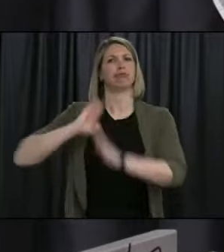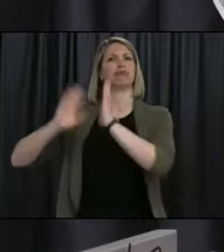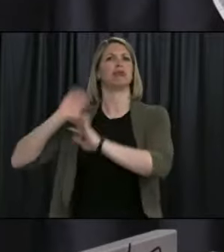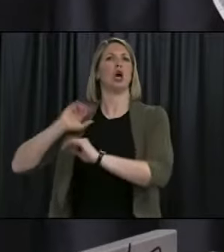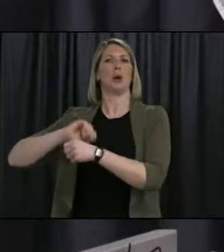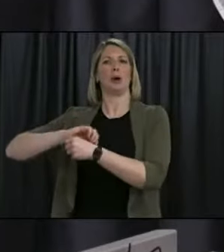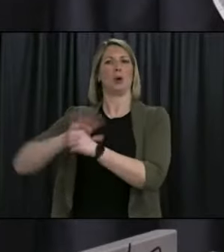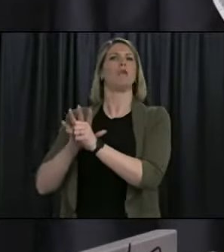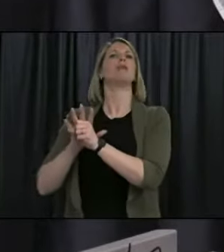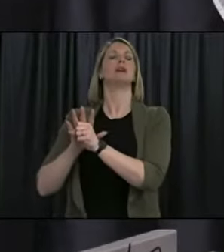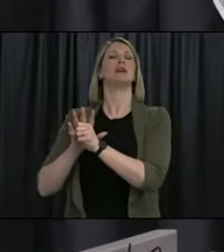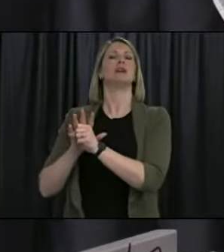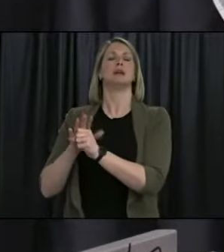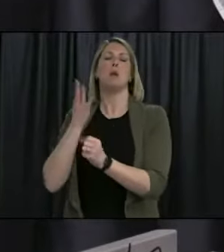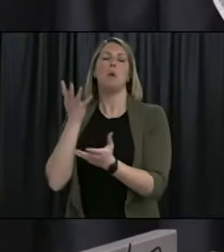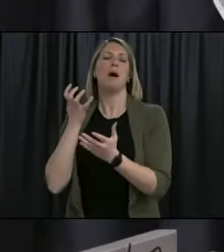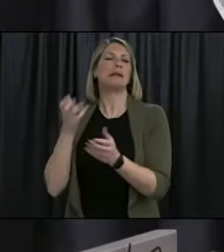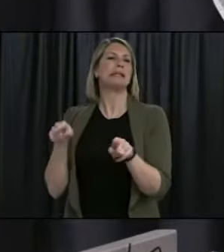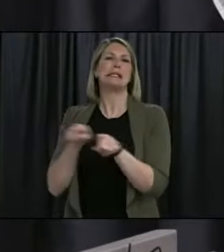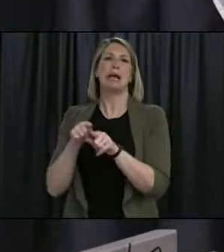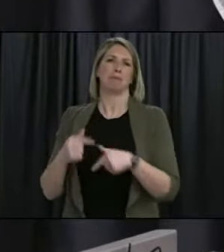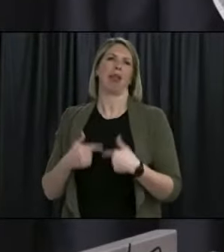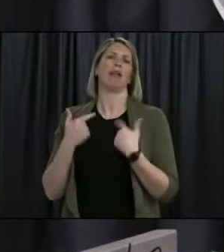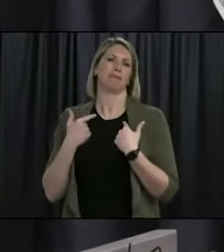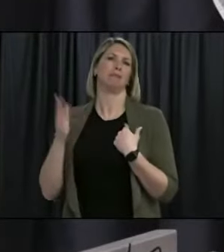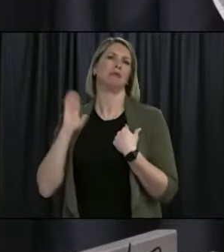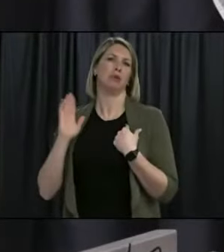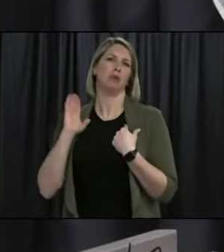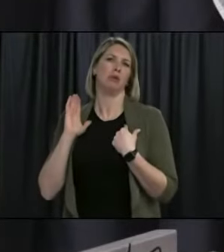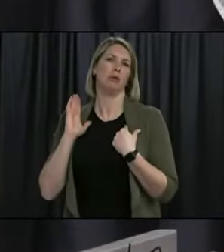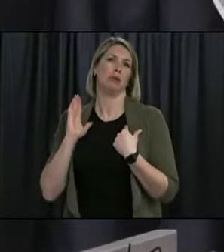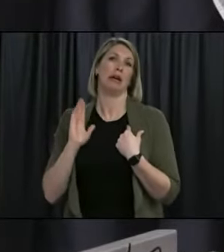making excellent progress in working through the priority groups.